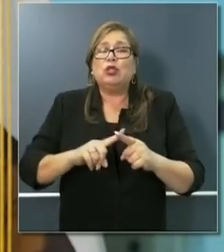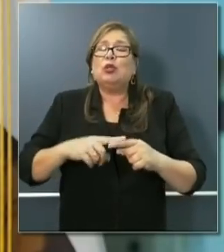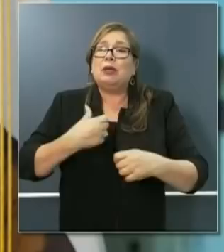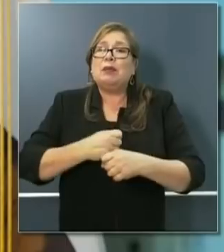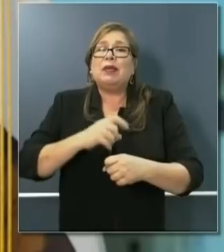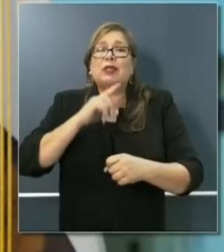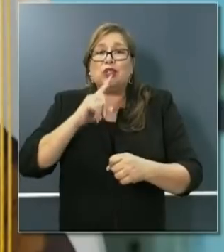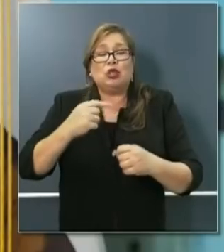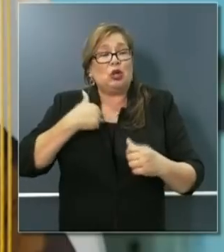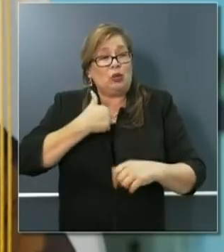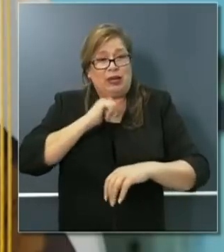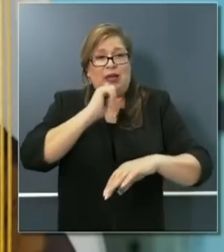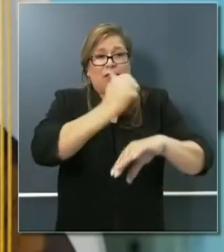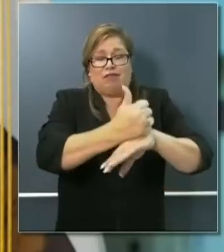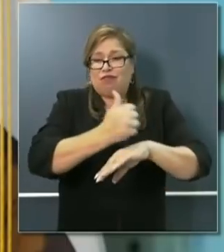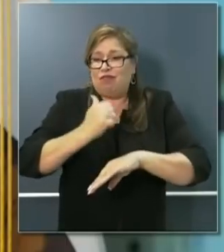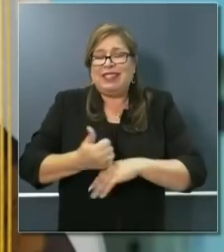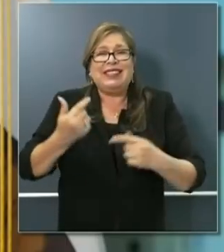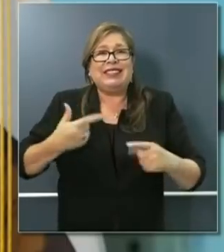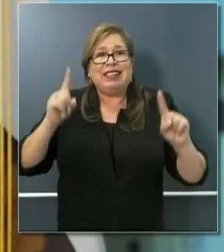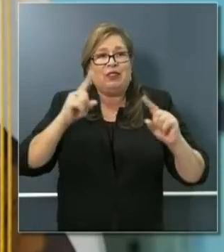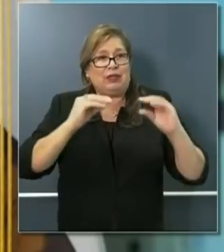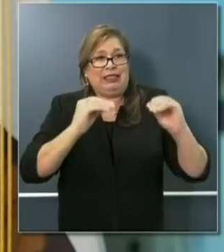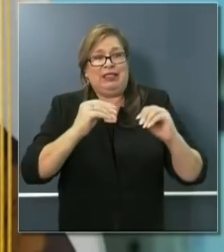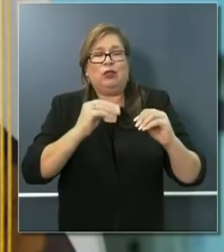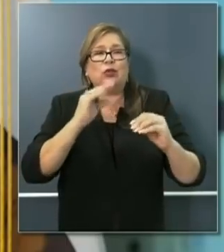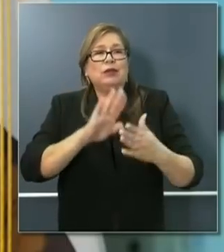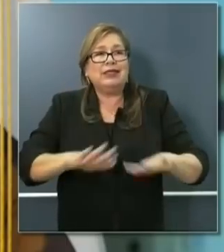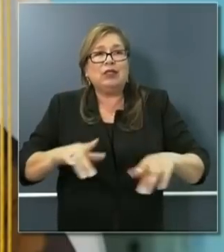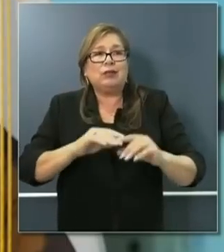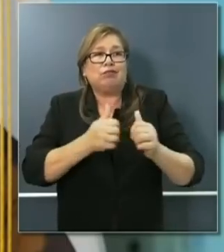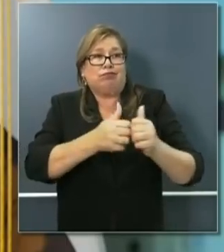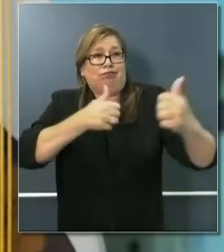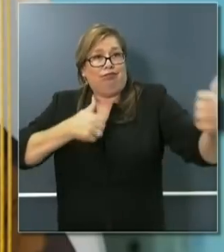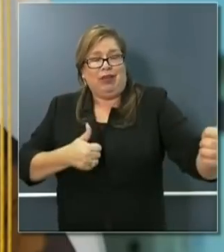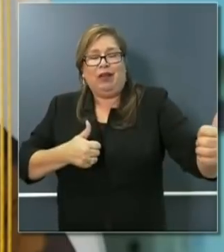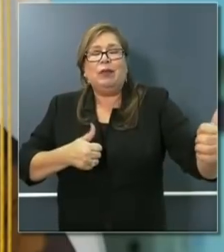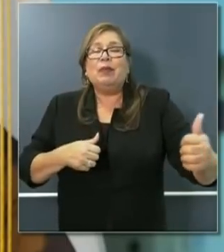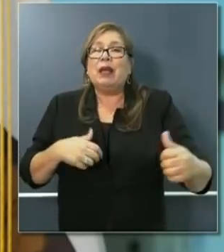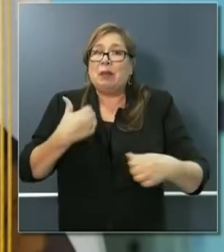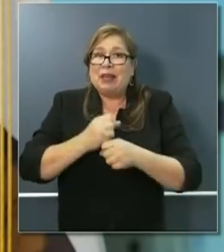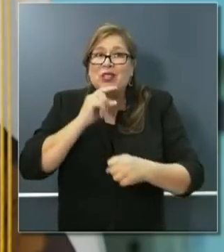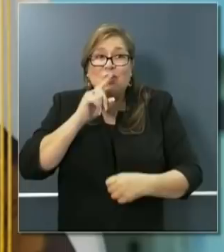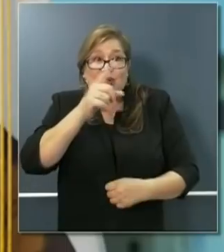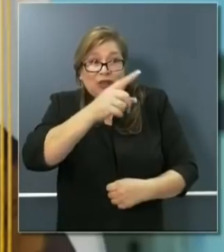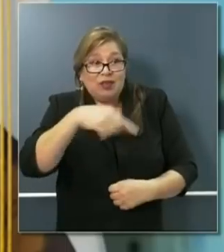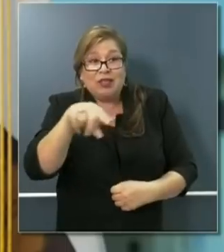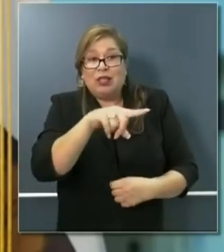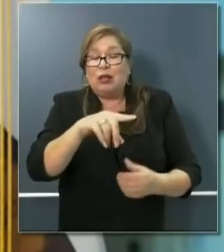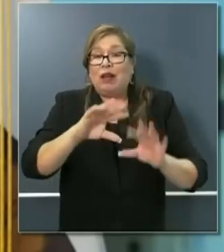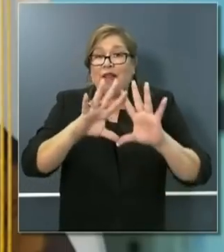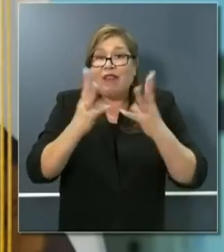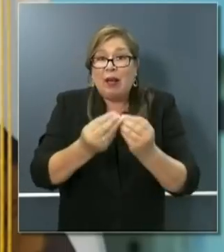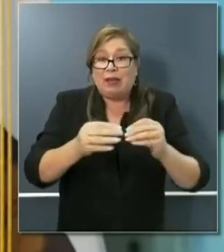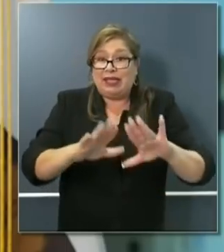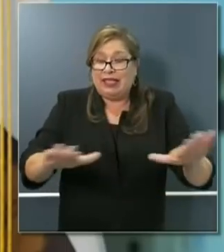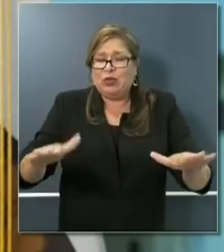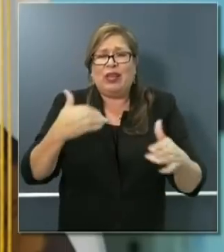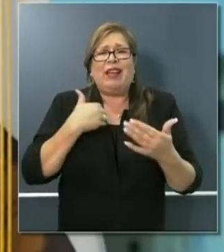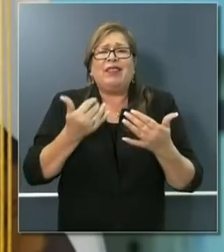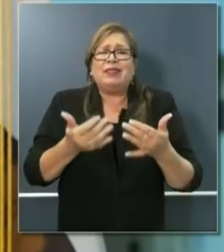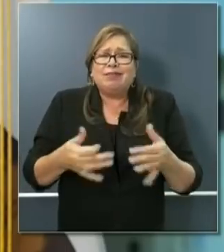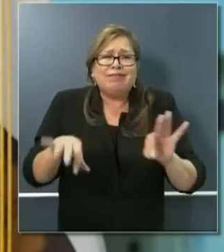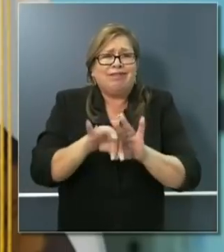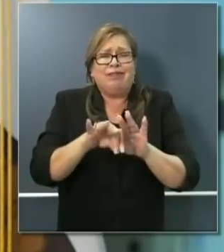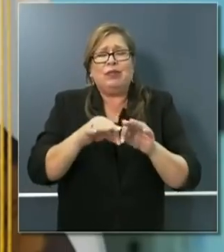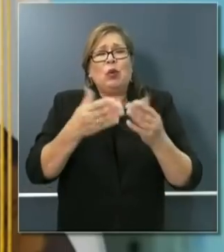advance our distance learning and to make sure that people are appropriately getting the resources and access to critical curricula related